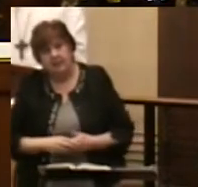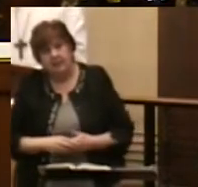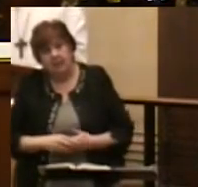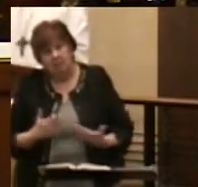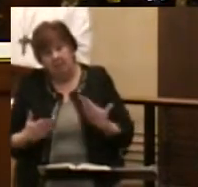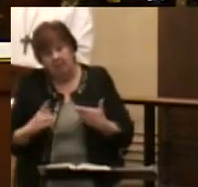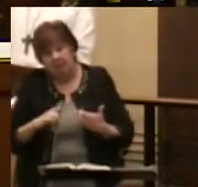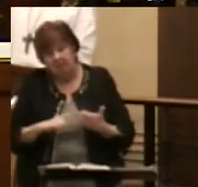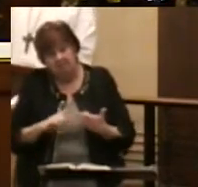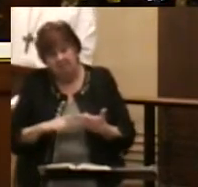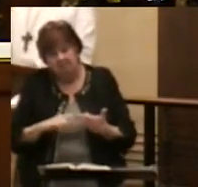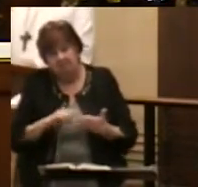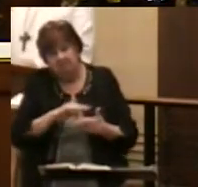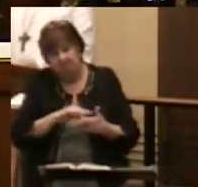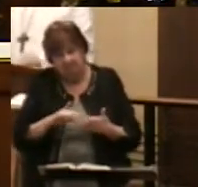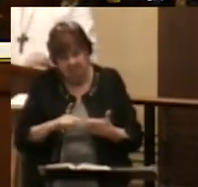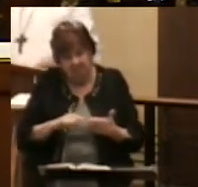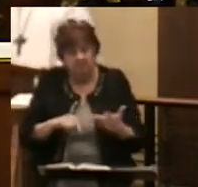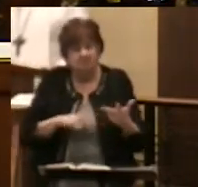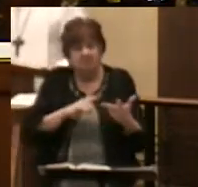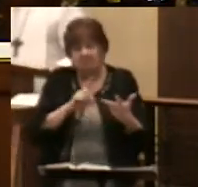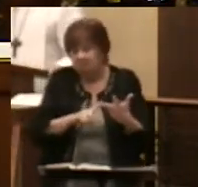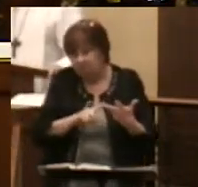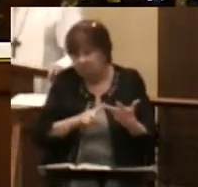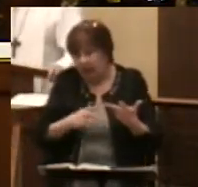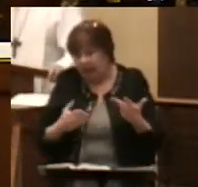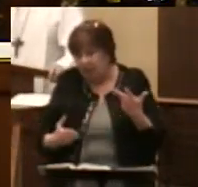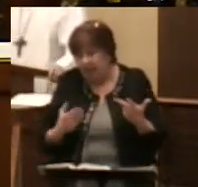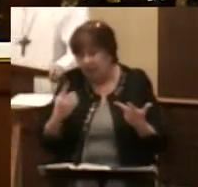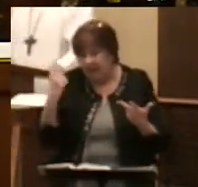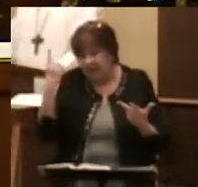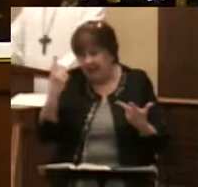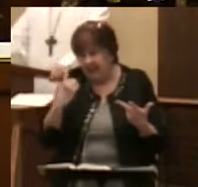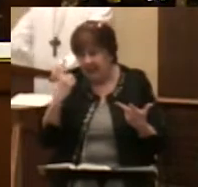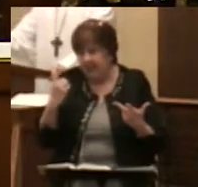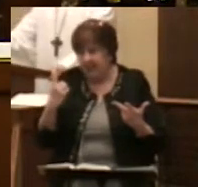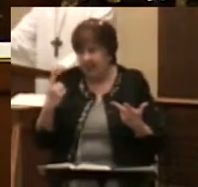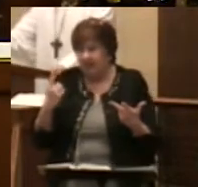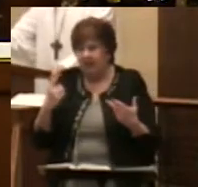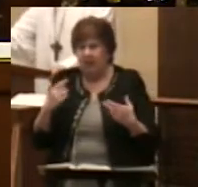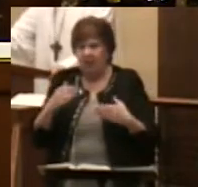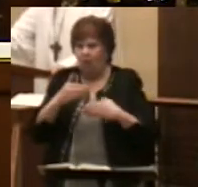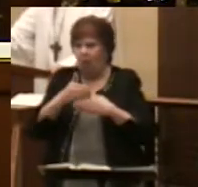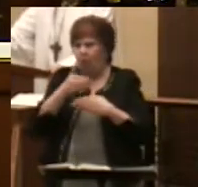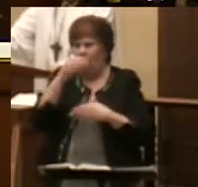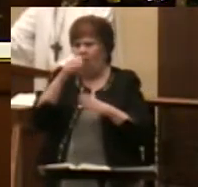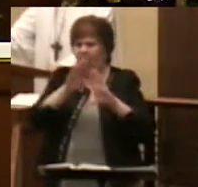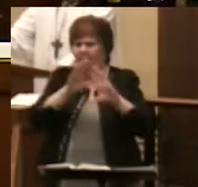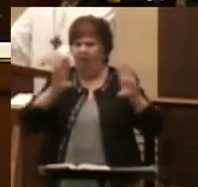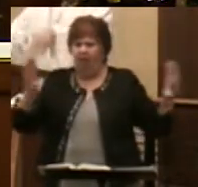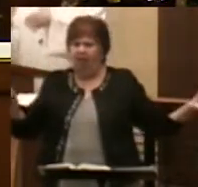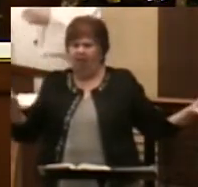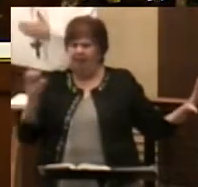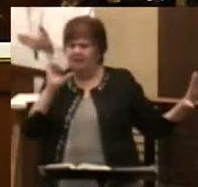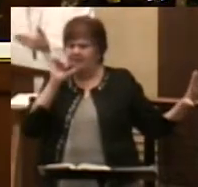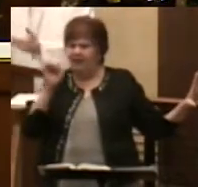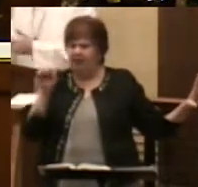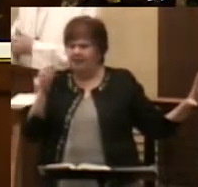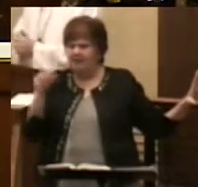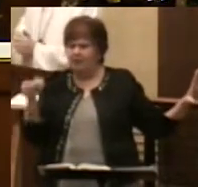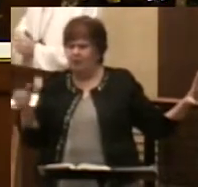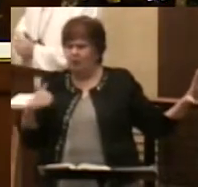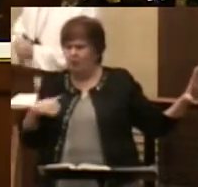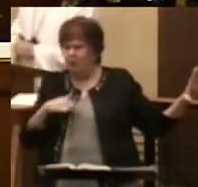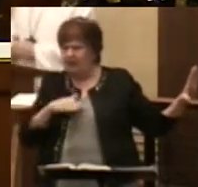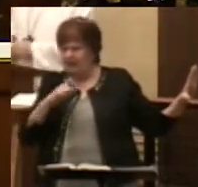been thinking that as well. Or, maybe you've been thinking, walls are not the solution. We need to love our neighbors